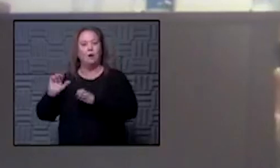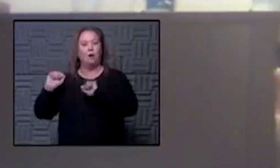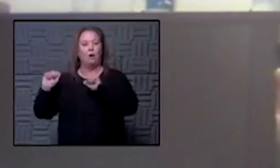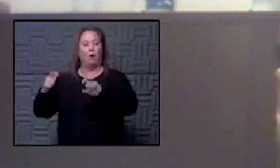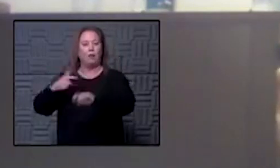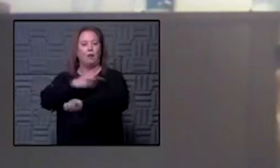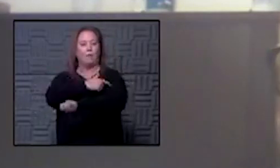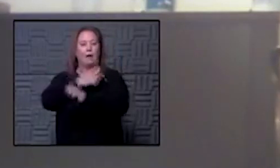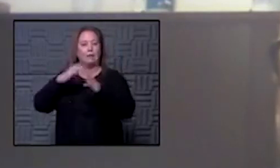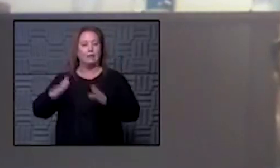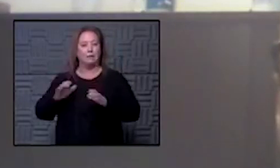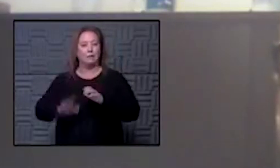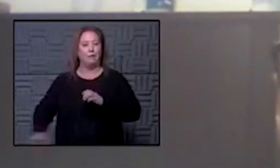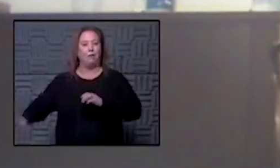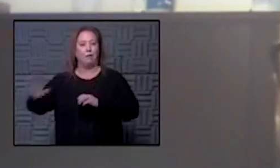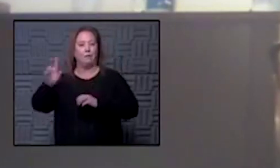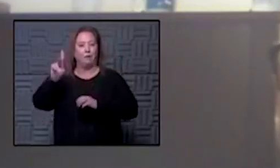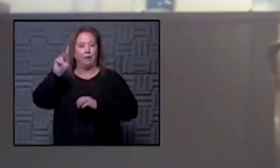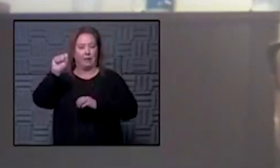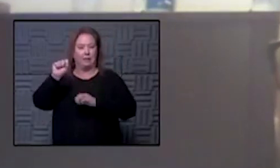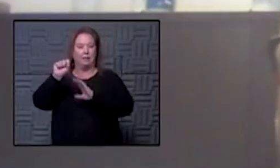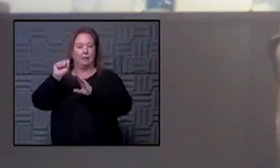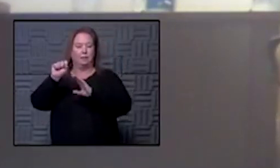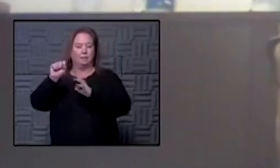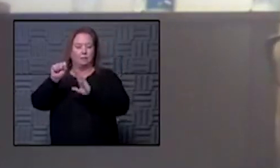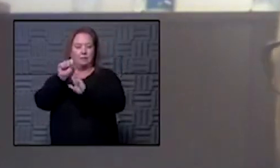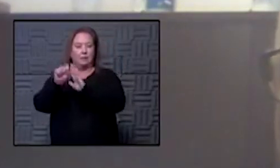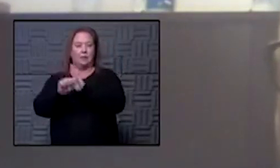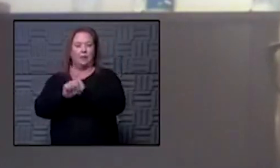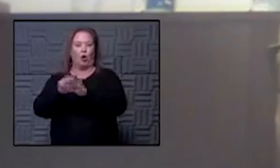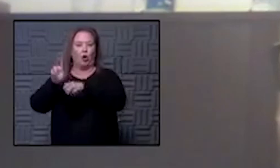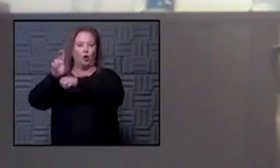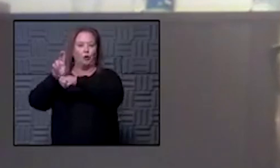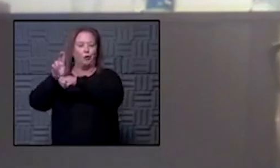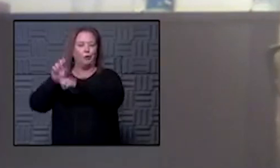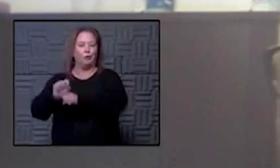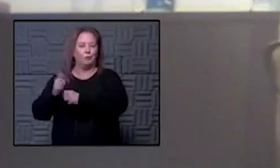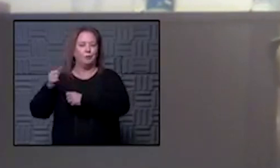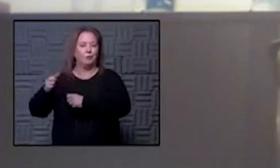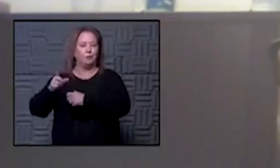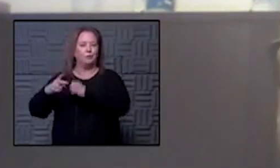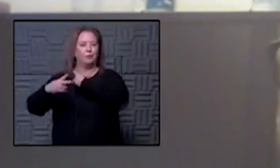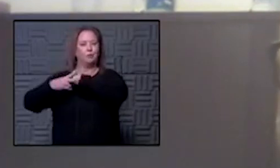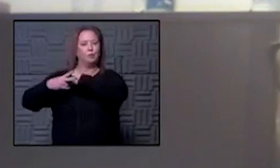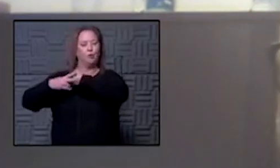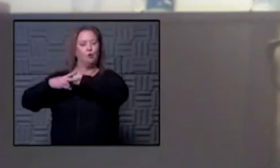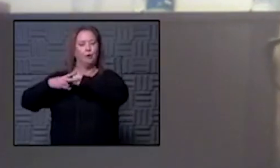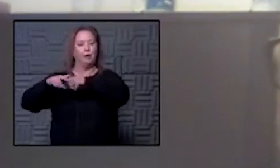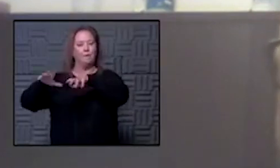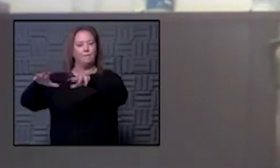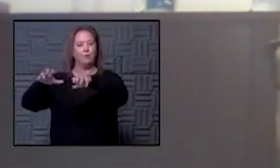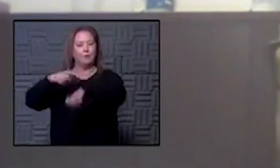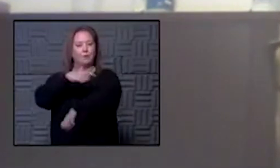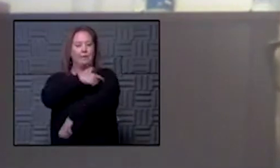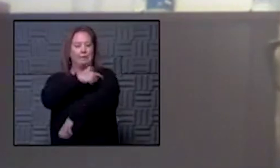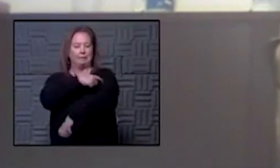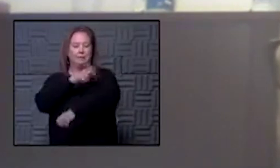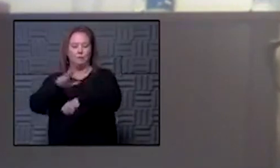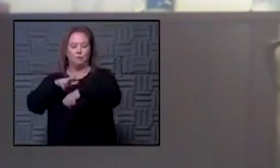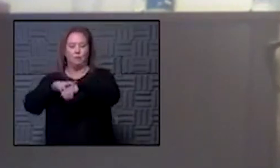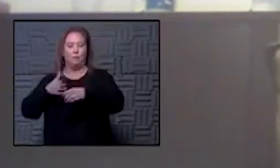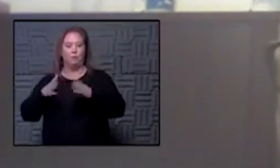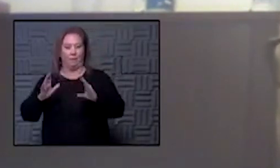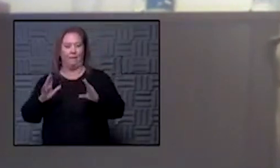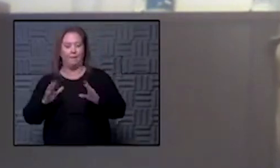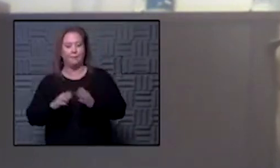across the state for all types of vaccines are used to storing frozen vaccine in a normal manner and and being able to work with it so